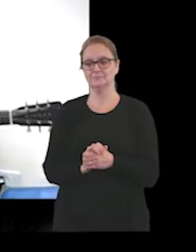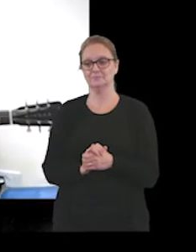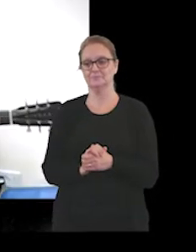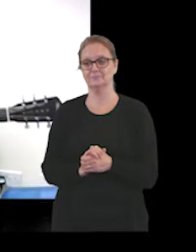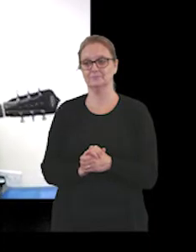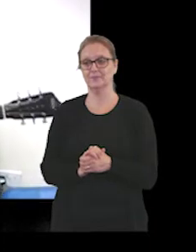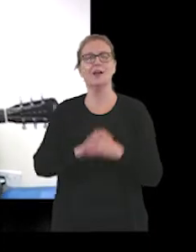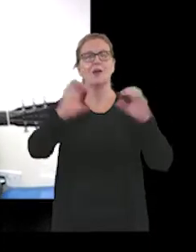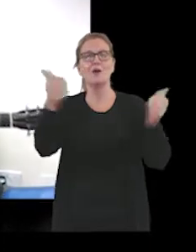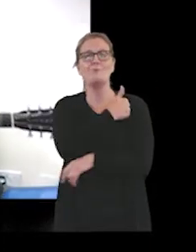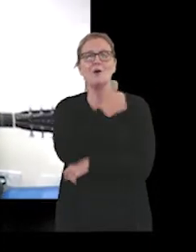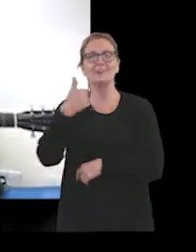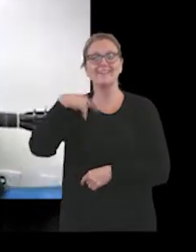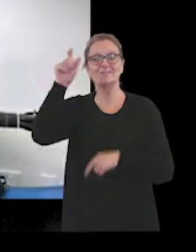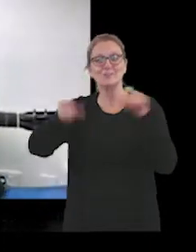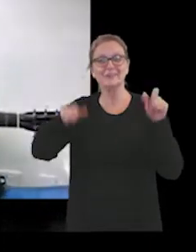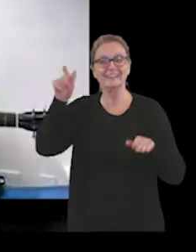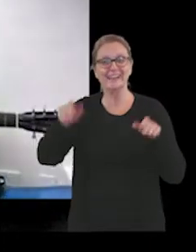Hi, good morning everyone.